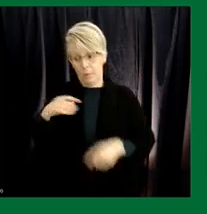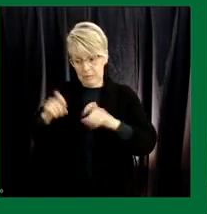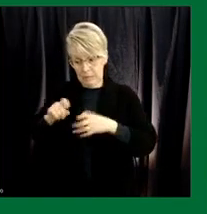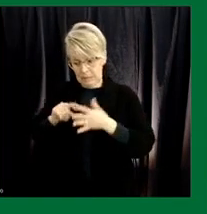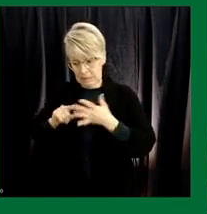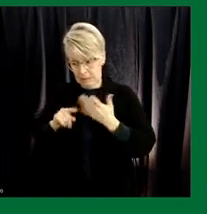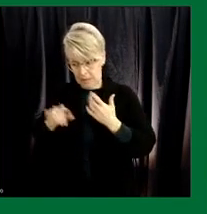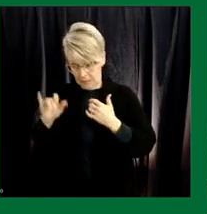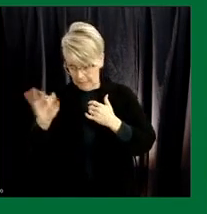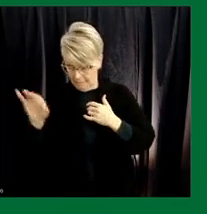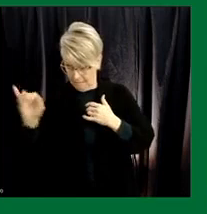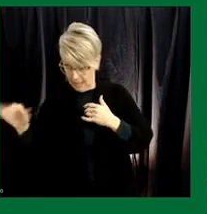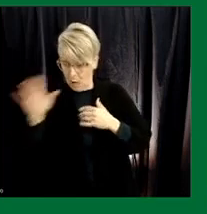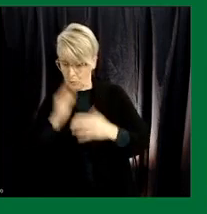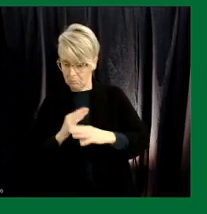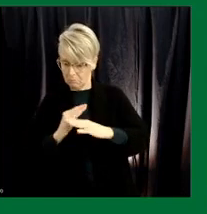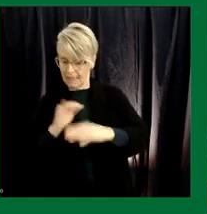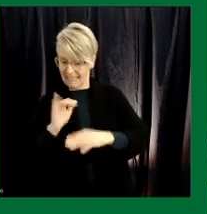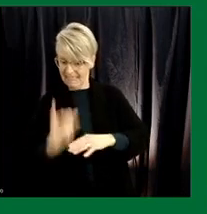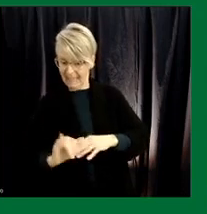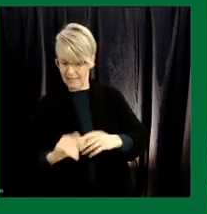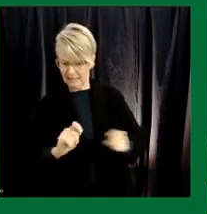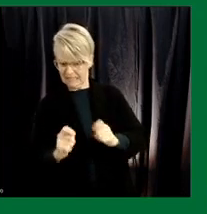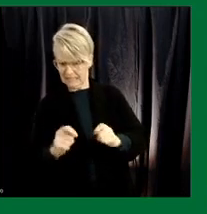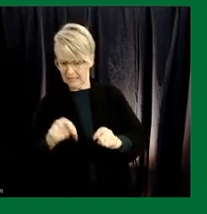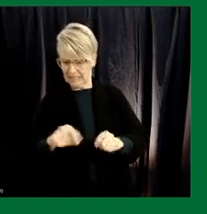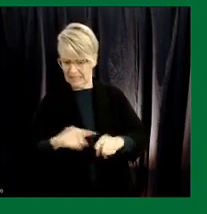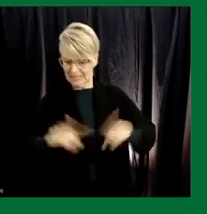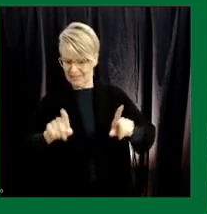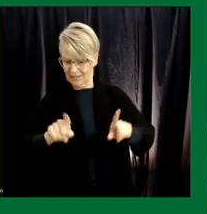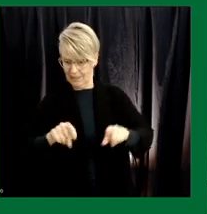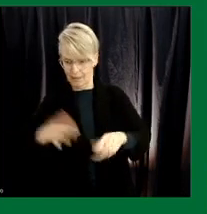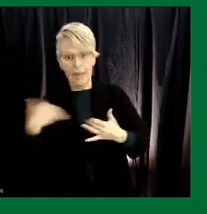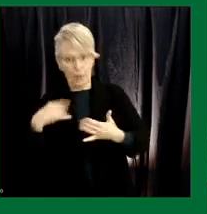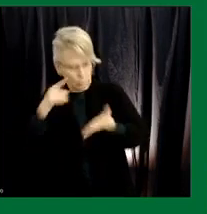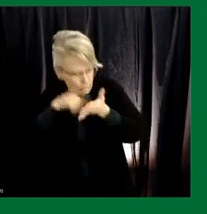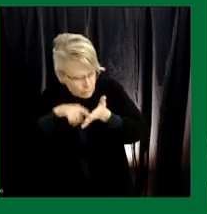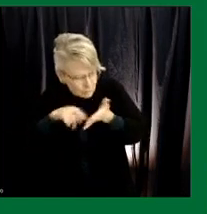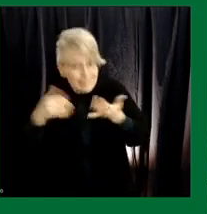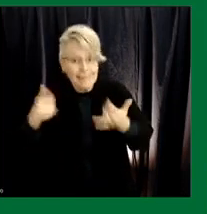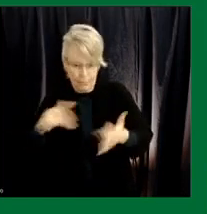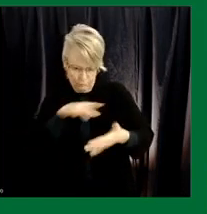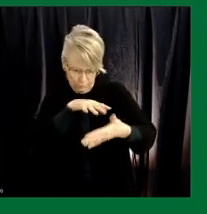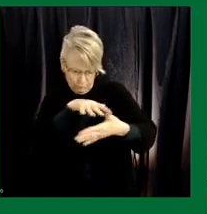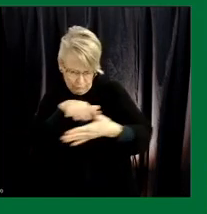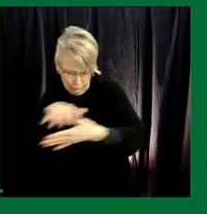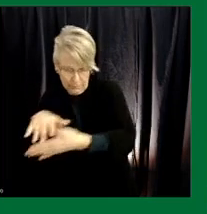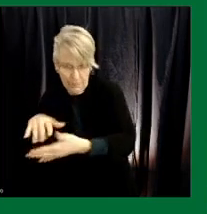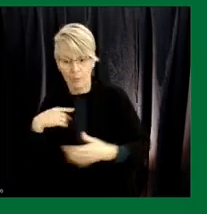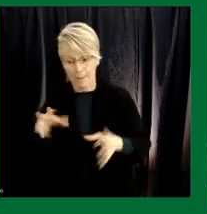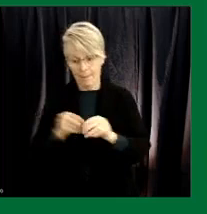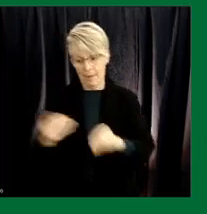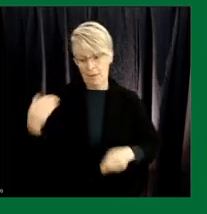effective against these variants so that research is underway at the moment i can tell you we just had a meeting last thursday actually in which we